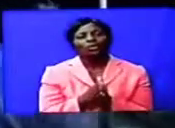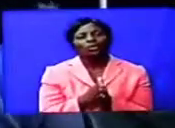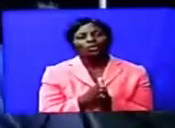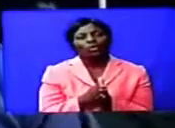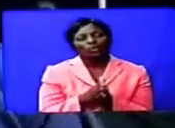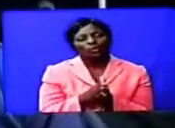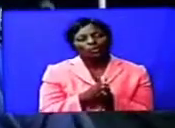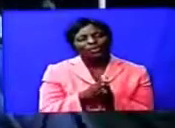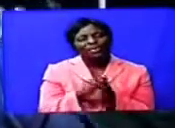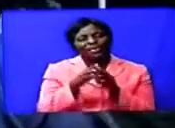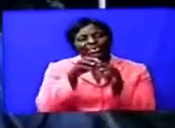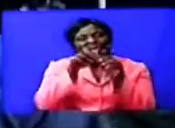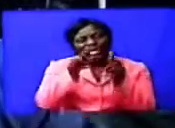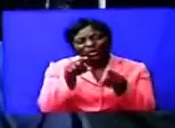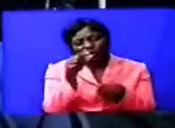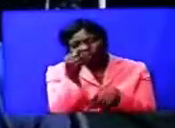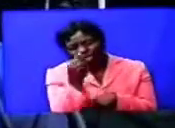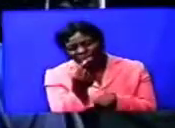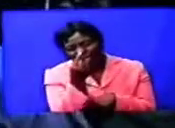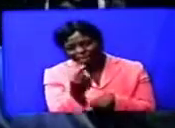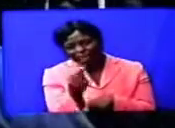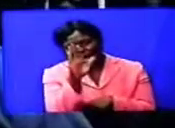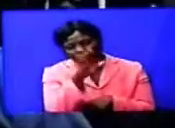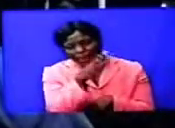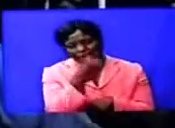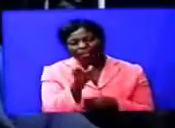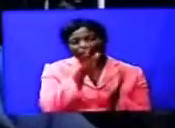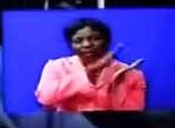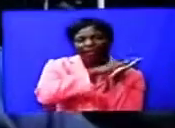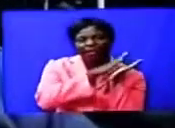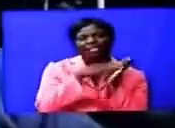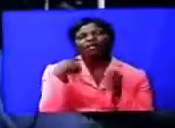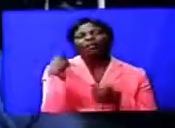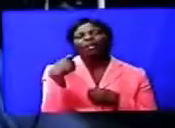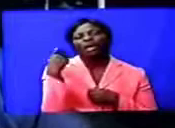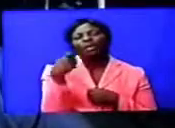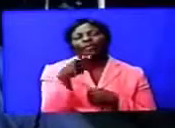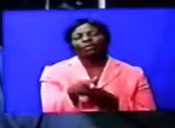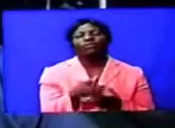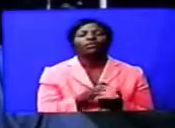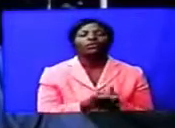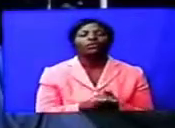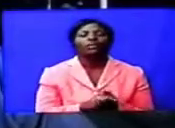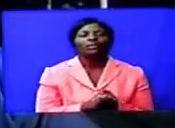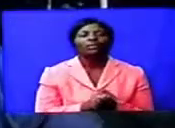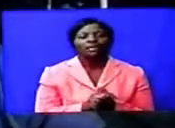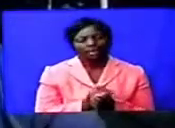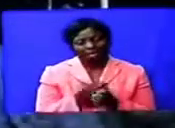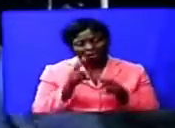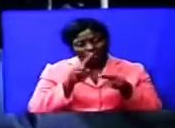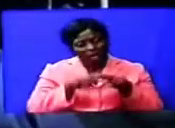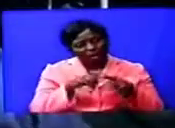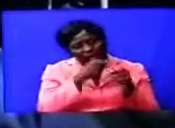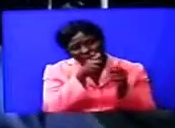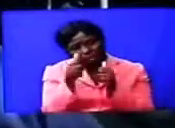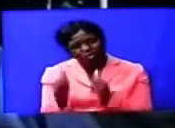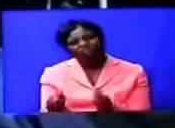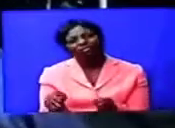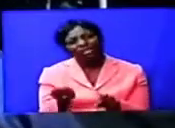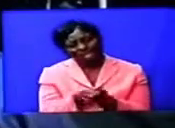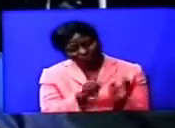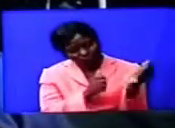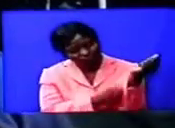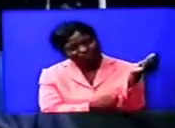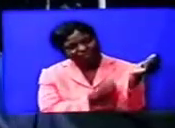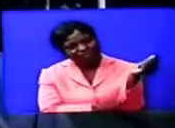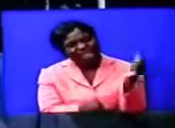go deep into the traditions of his country, and translate it, and turn it into a unique sound that everyone can enjoy.